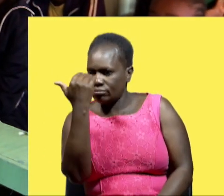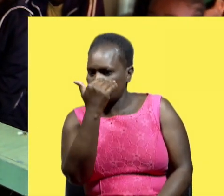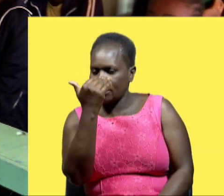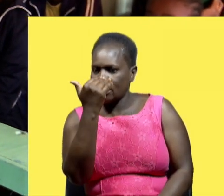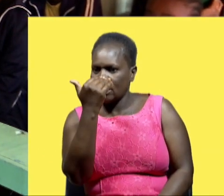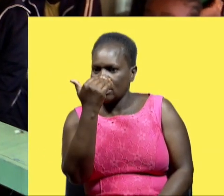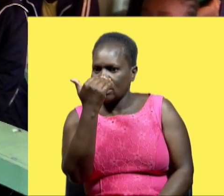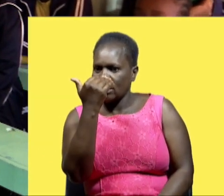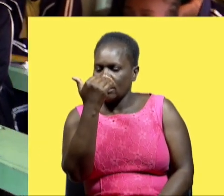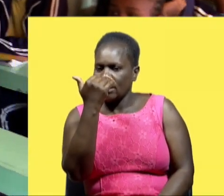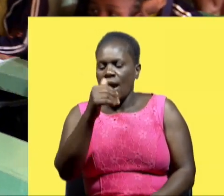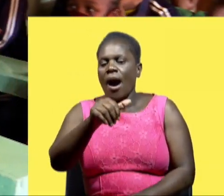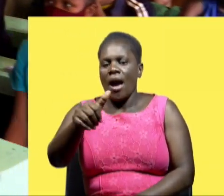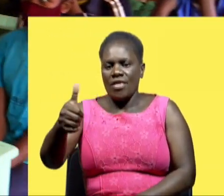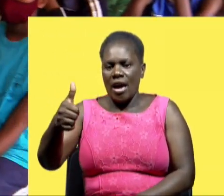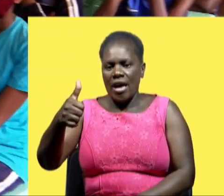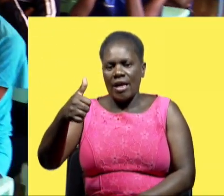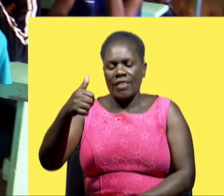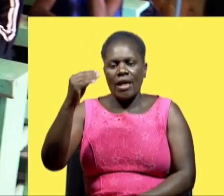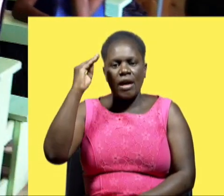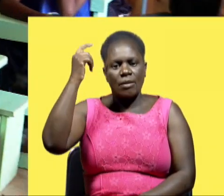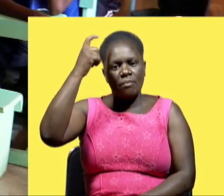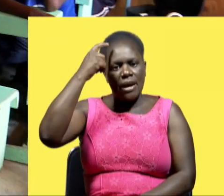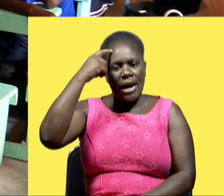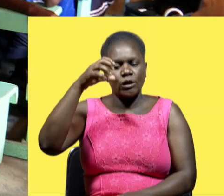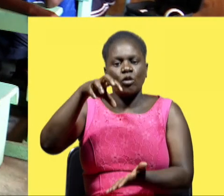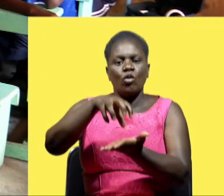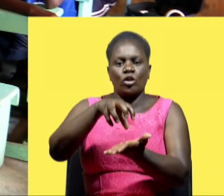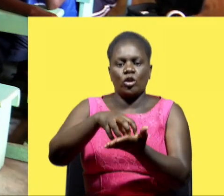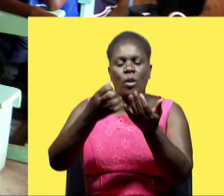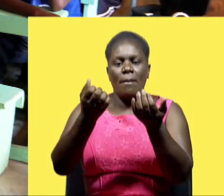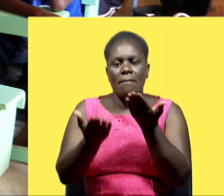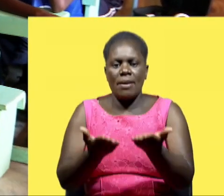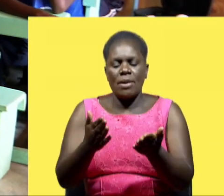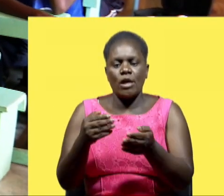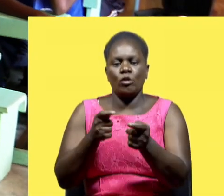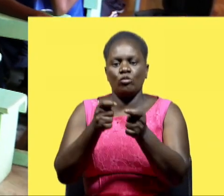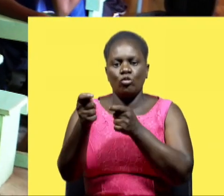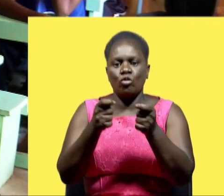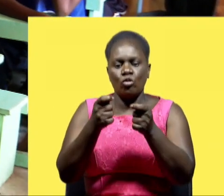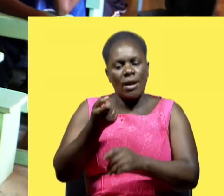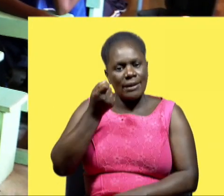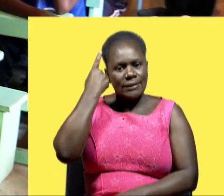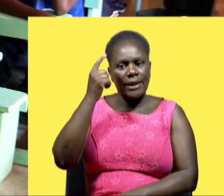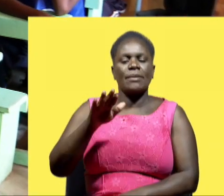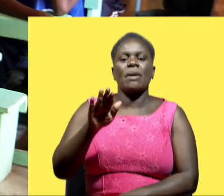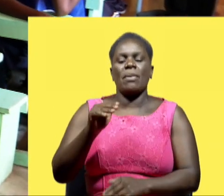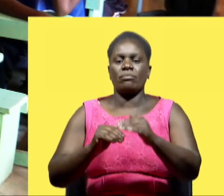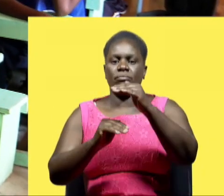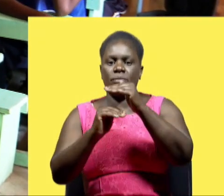that have dyslexia and other intellectual conditions that would maybe limit their level of understanding